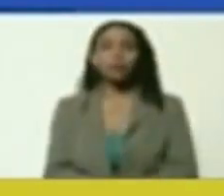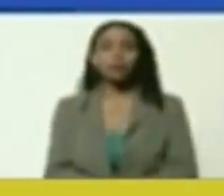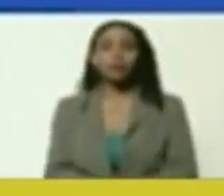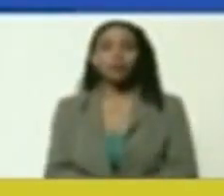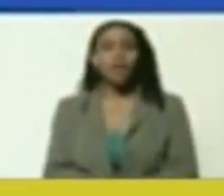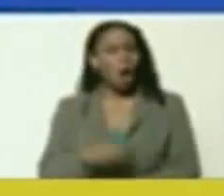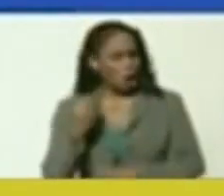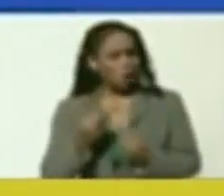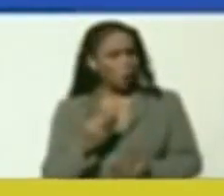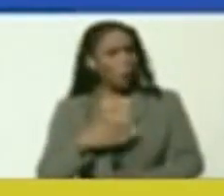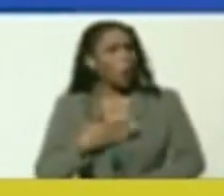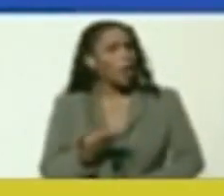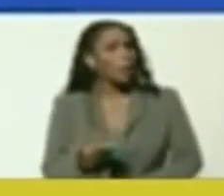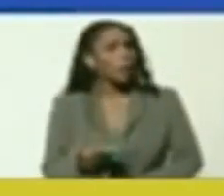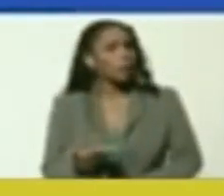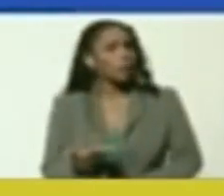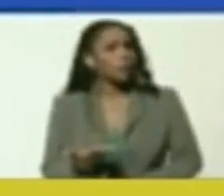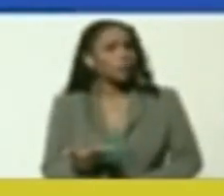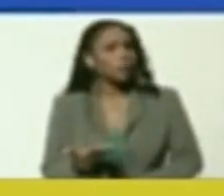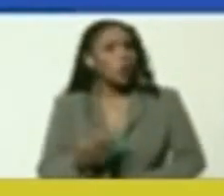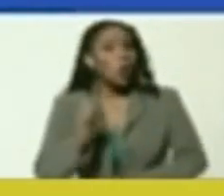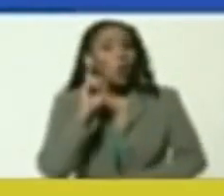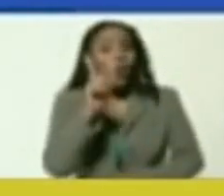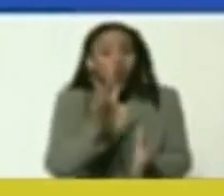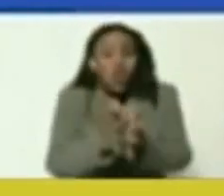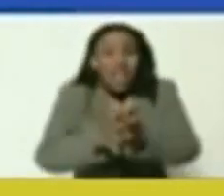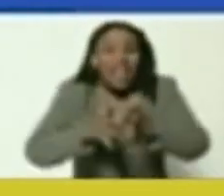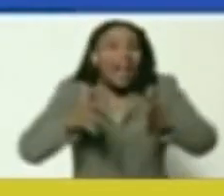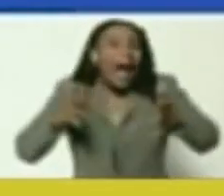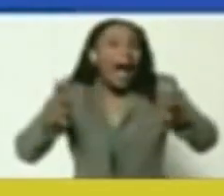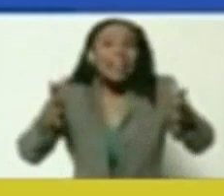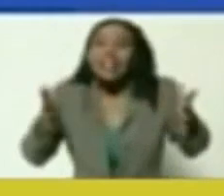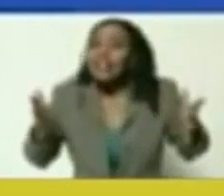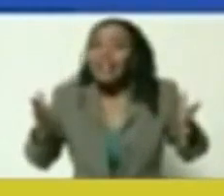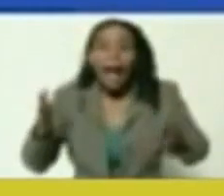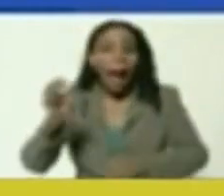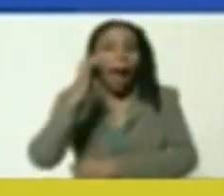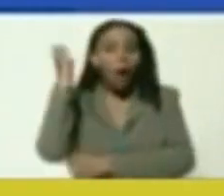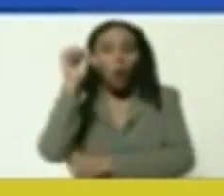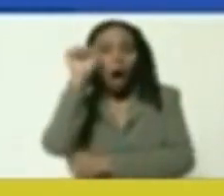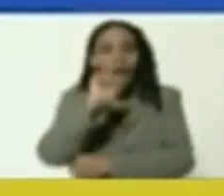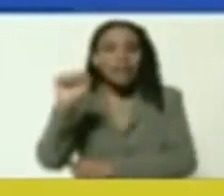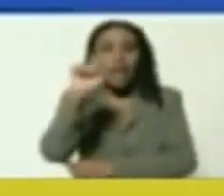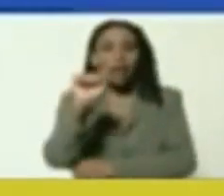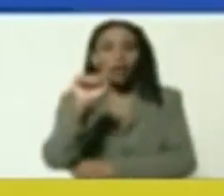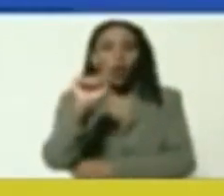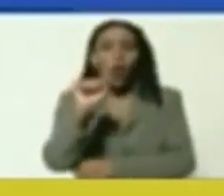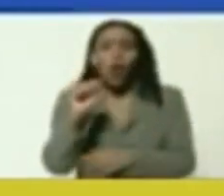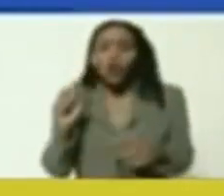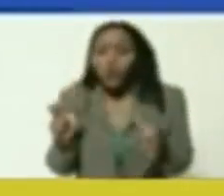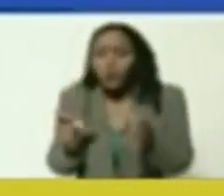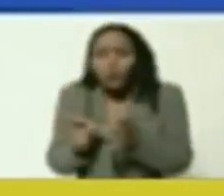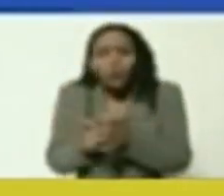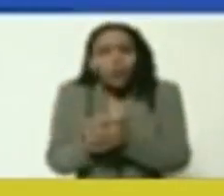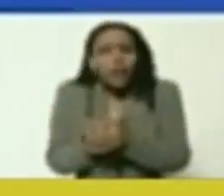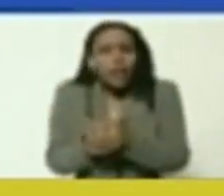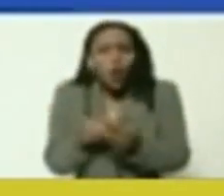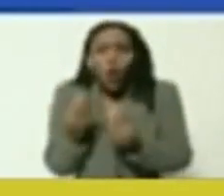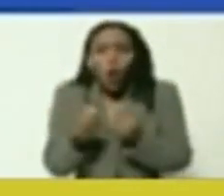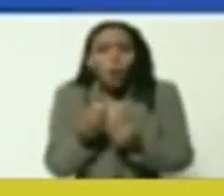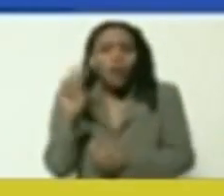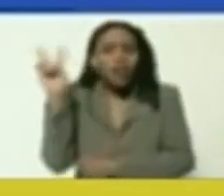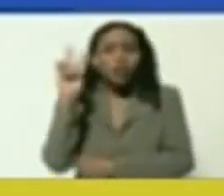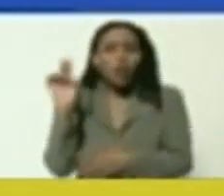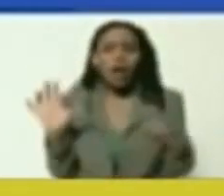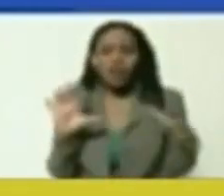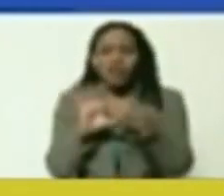thanks to Bolivar, and thanks to Chavez, how a giant, a Eurasian giant, and